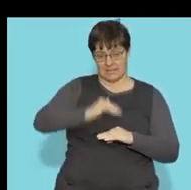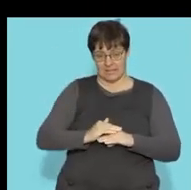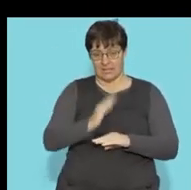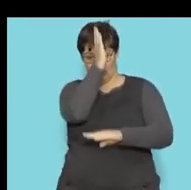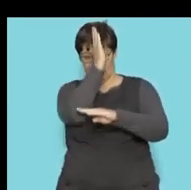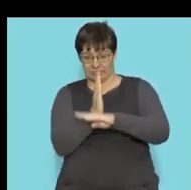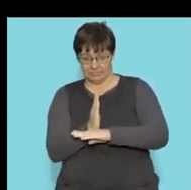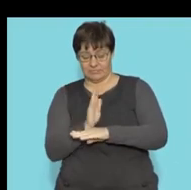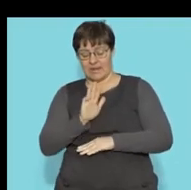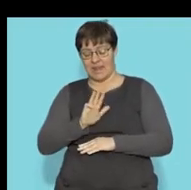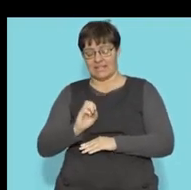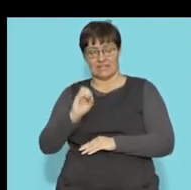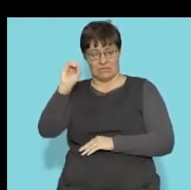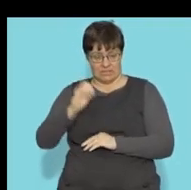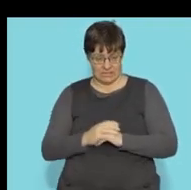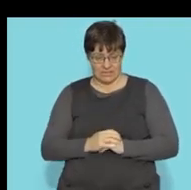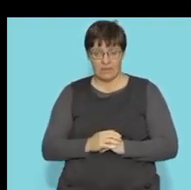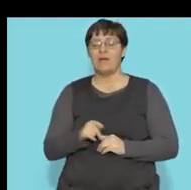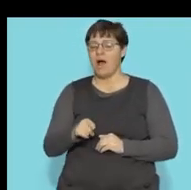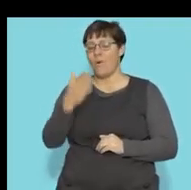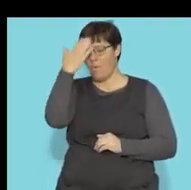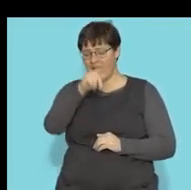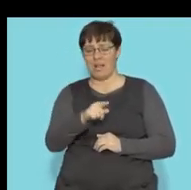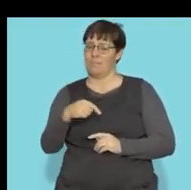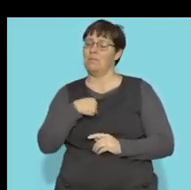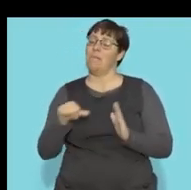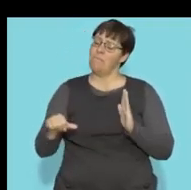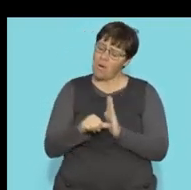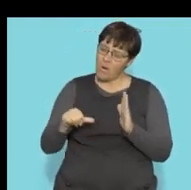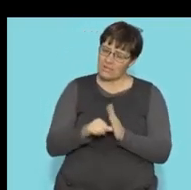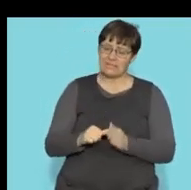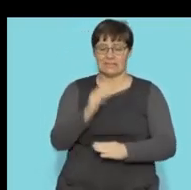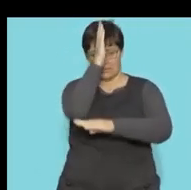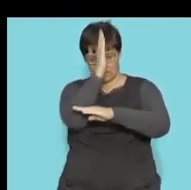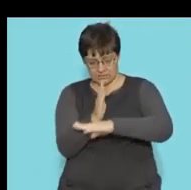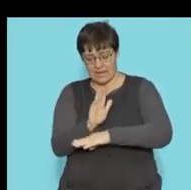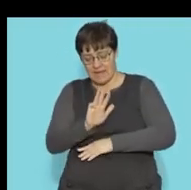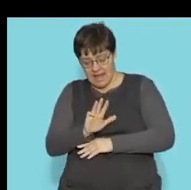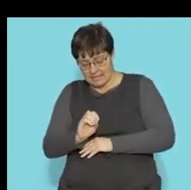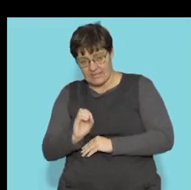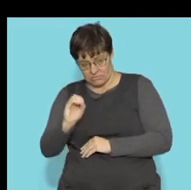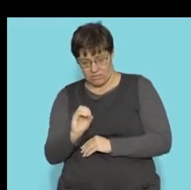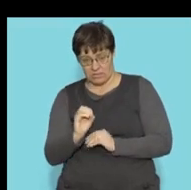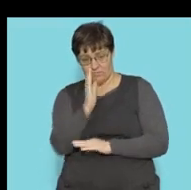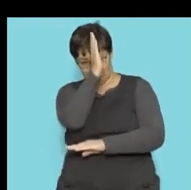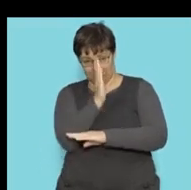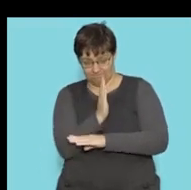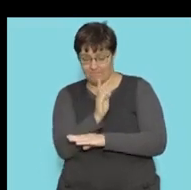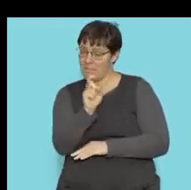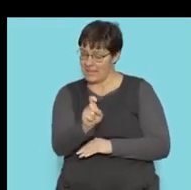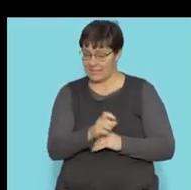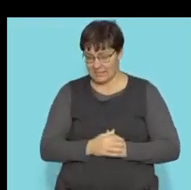you've tuned in before, you know I've always made a fuss about the fact that we have to multiply the base by the